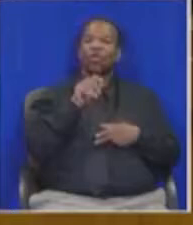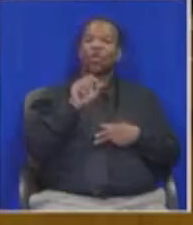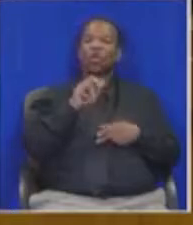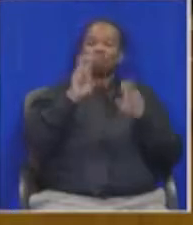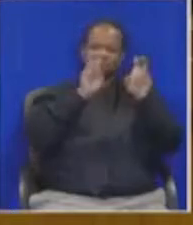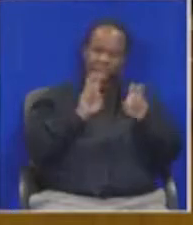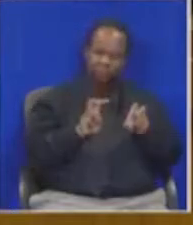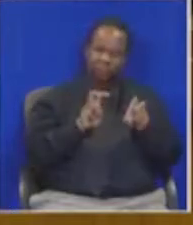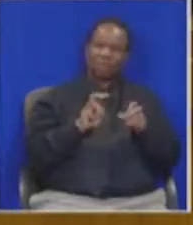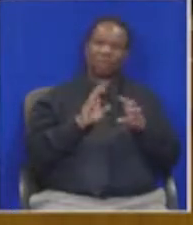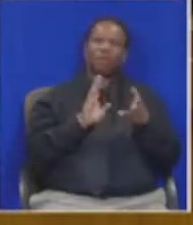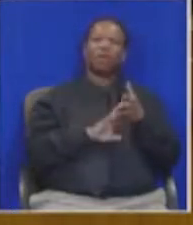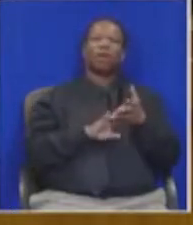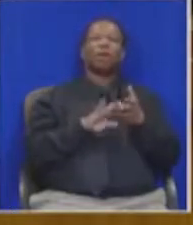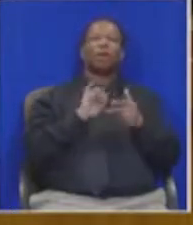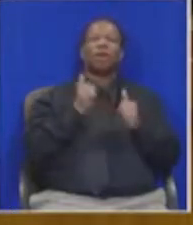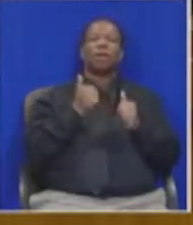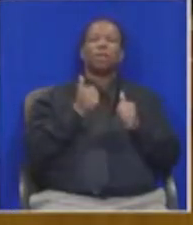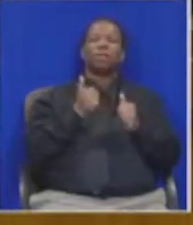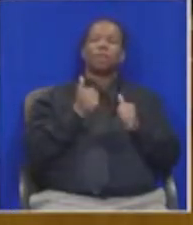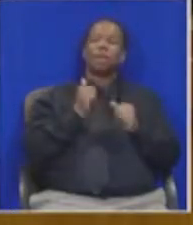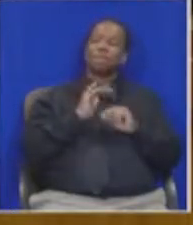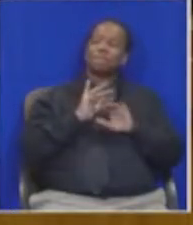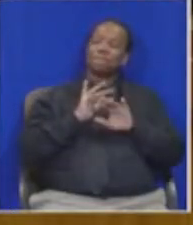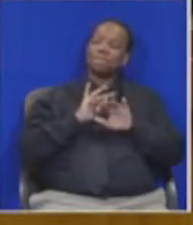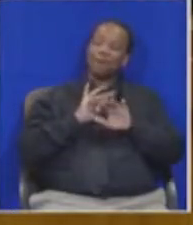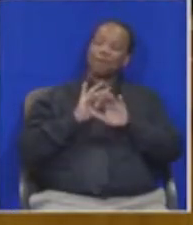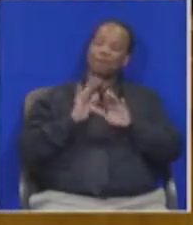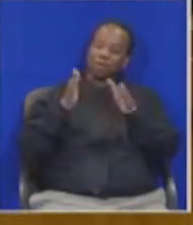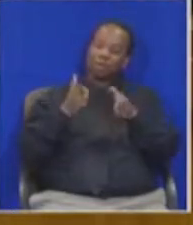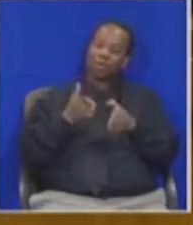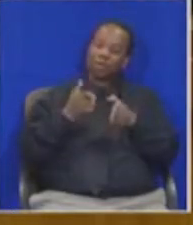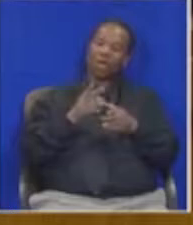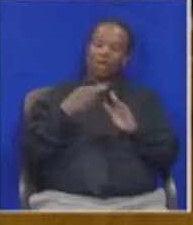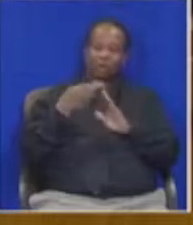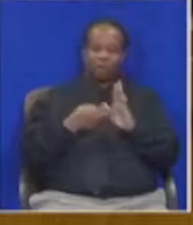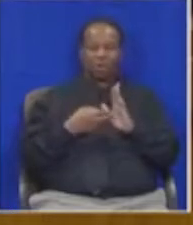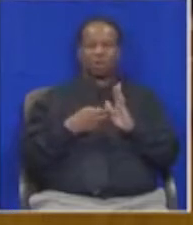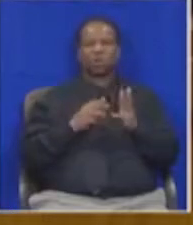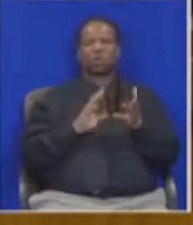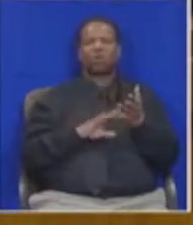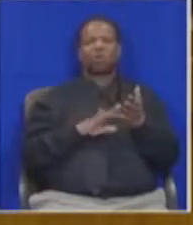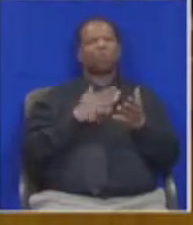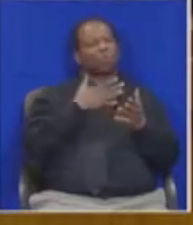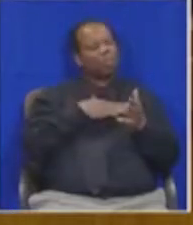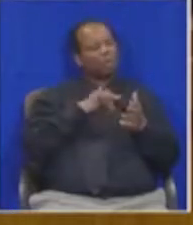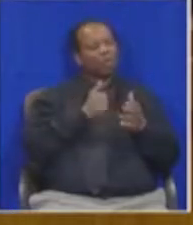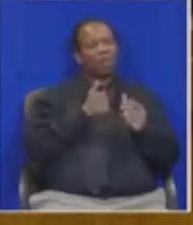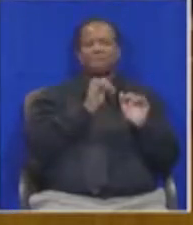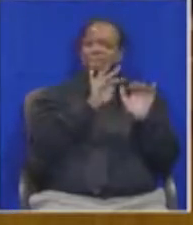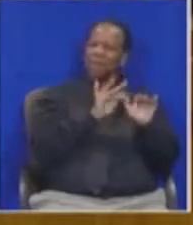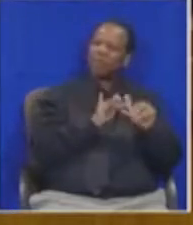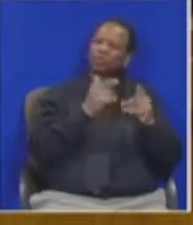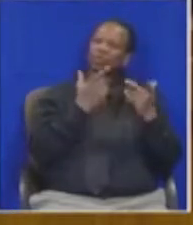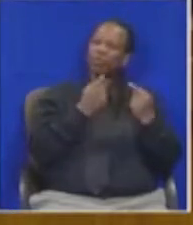by the Public Protectors Report. What is encouraging is to see Parliament flexing its muscles, as we did on the Ad